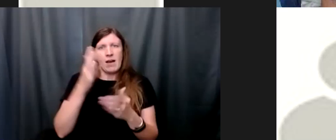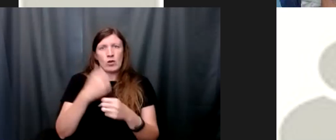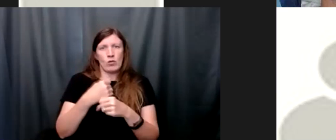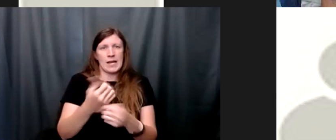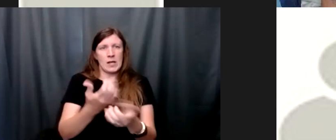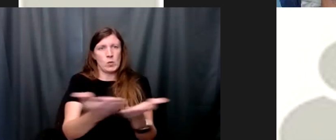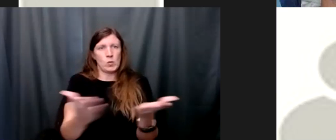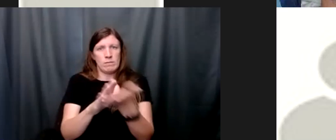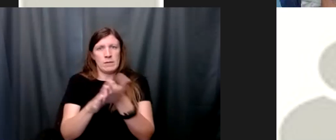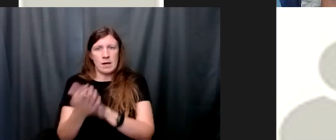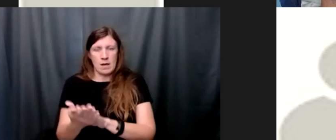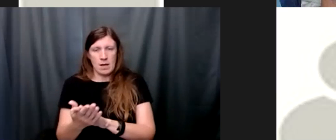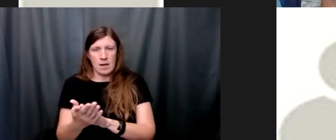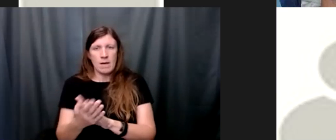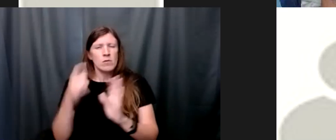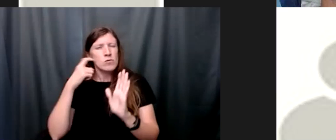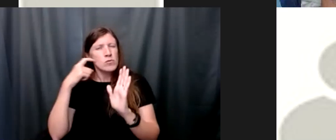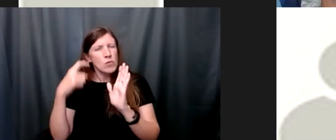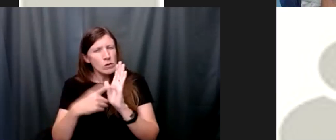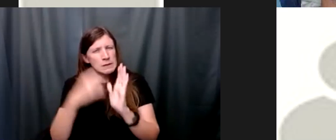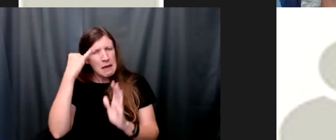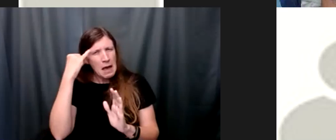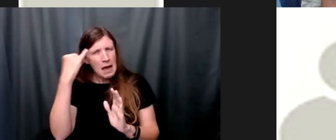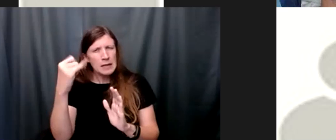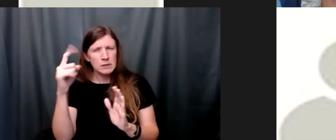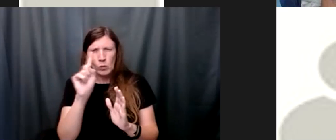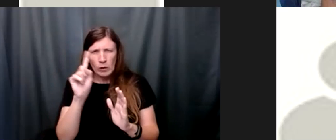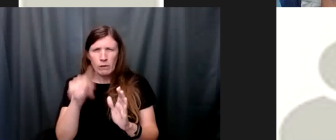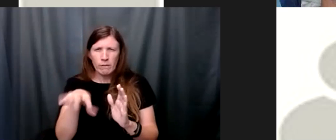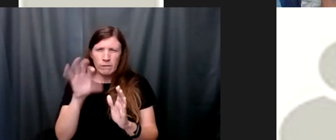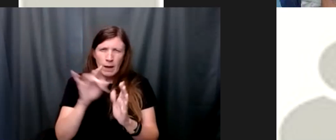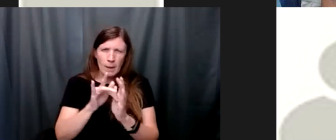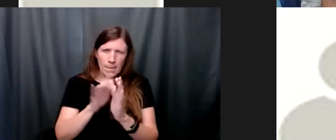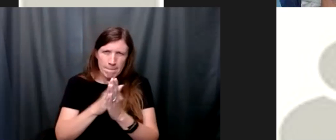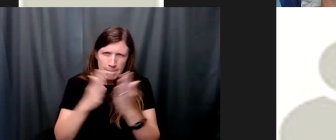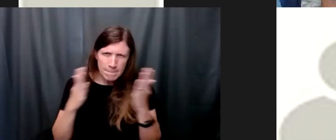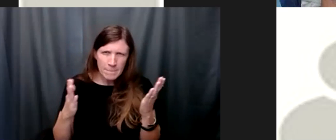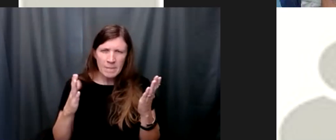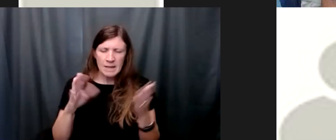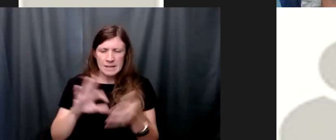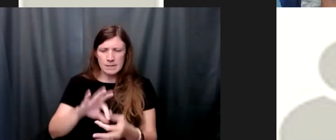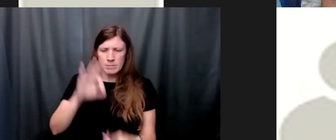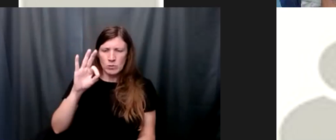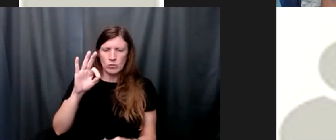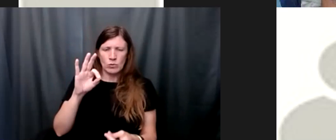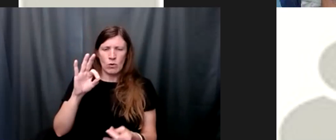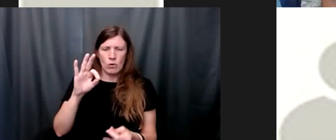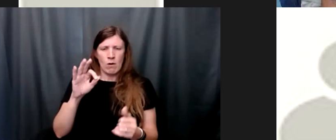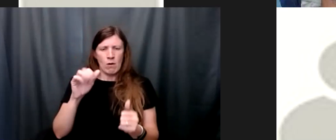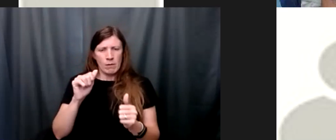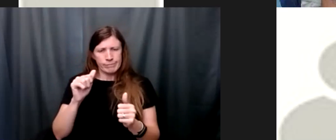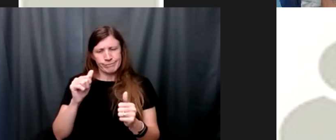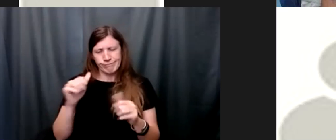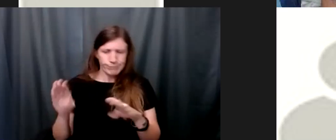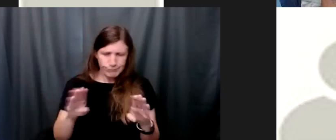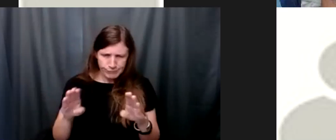notice the biblical origins of these ideas of the spiritual act of confession well step four we made a